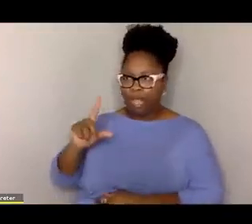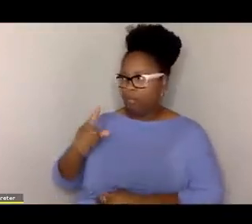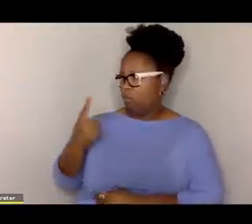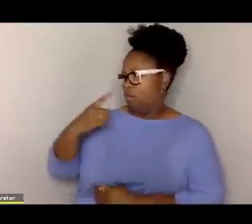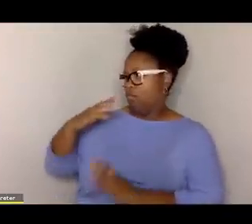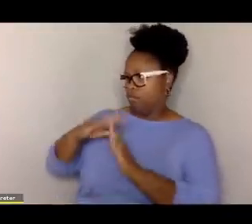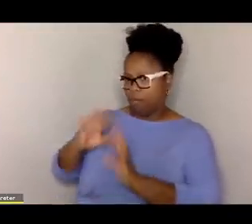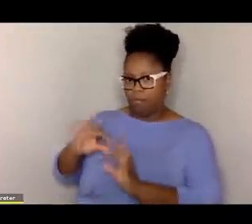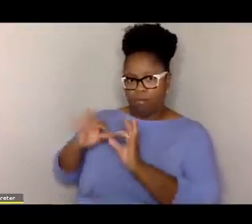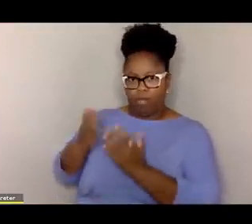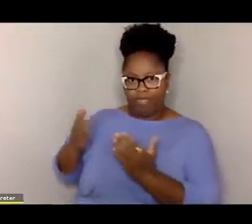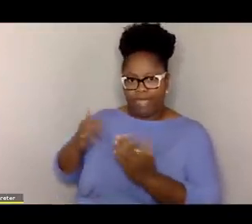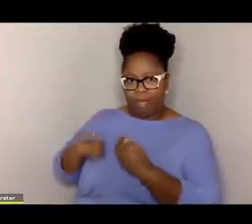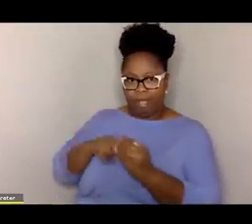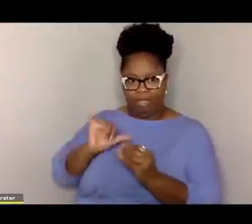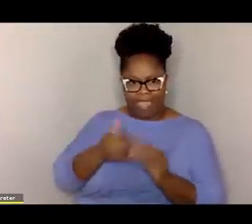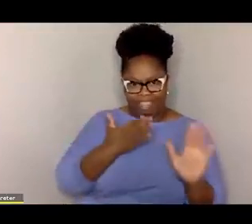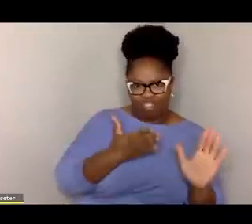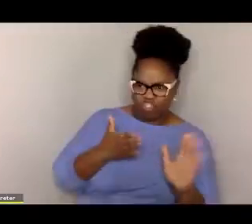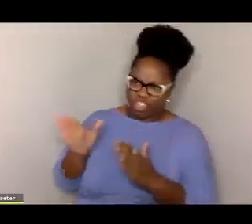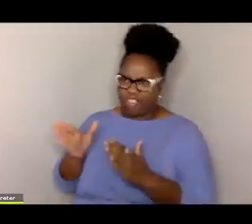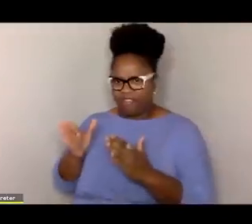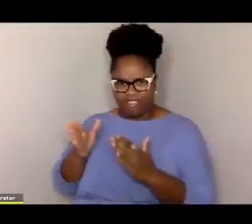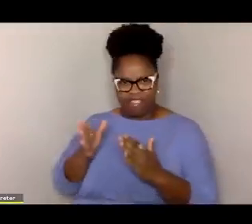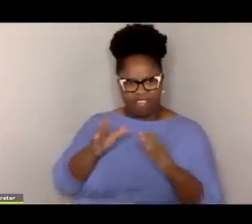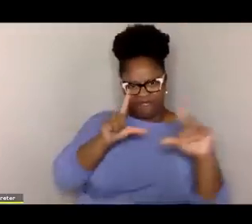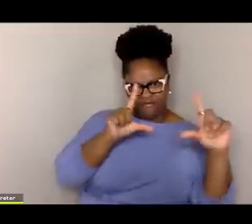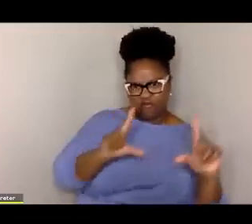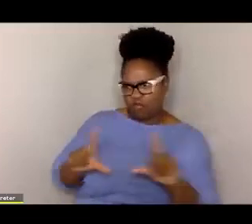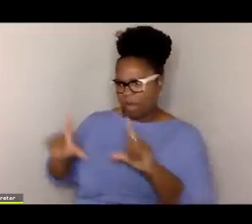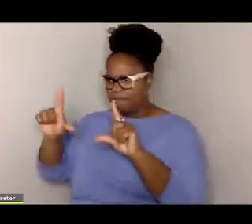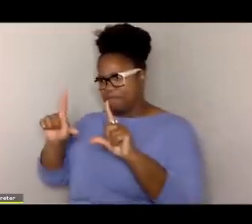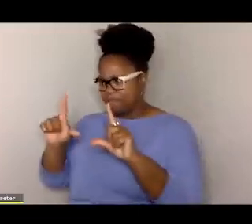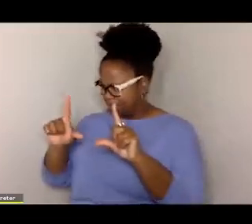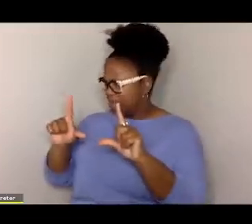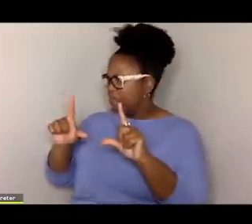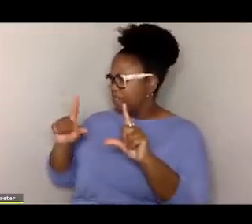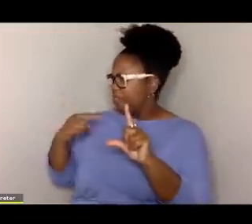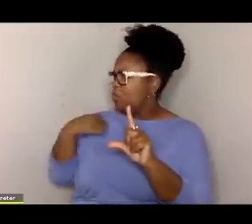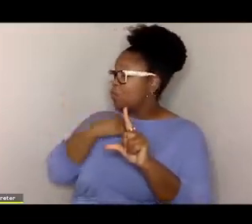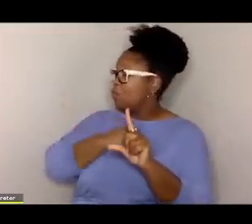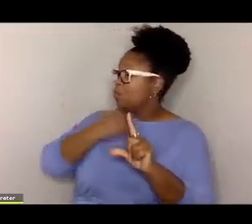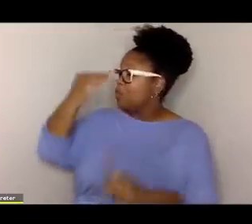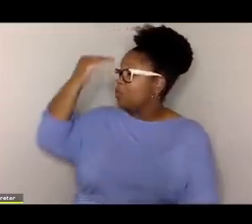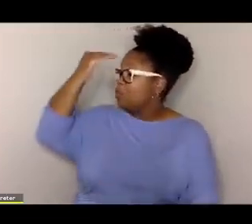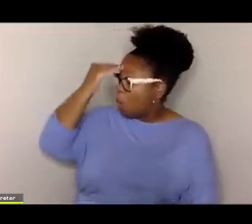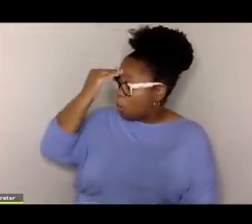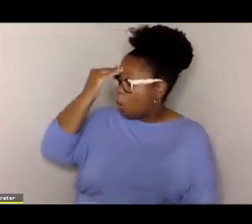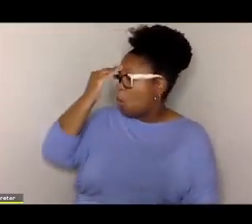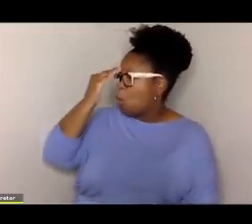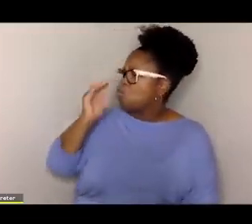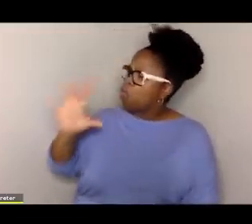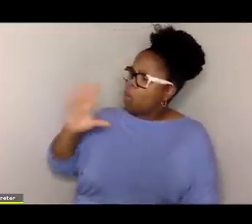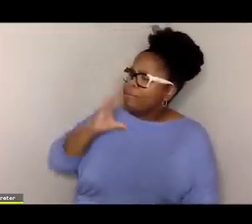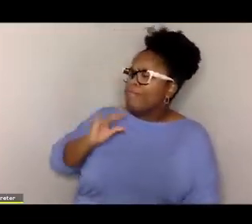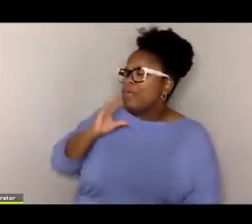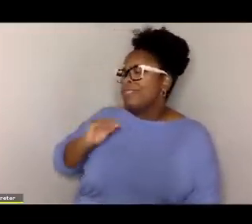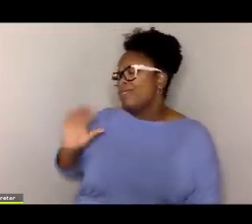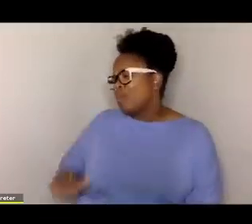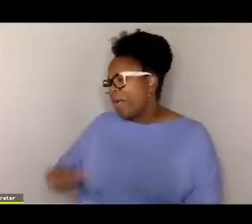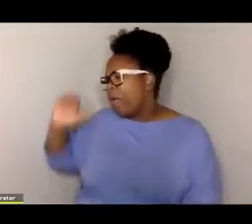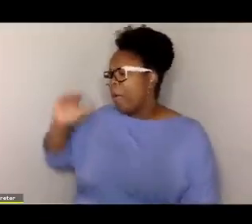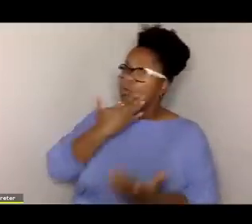Well, one of the most important things about that shift in frame of reference is that we know that the